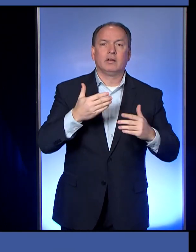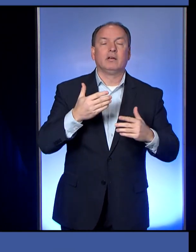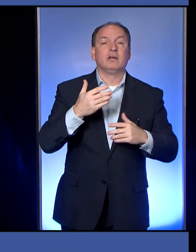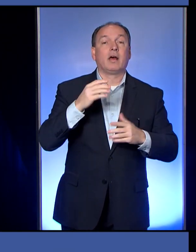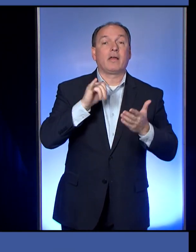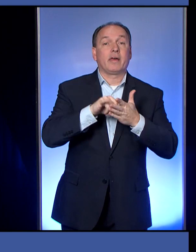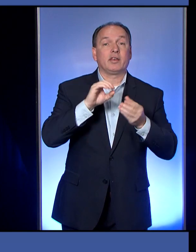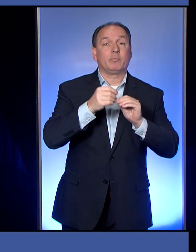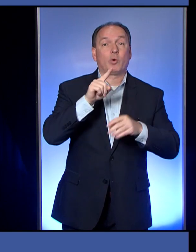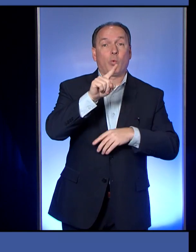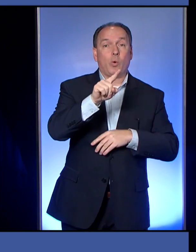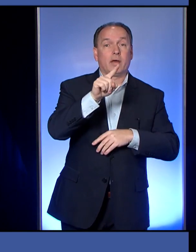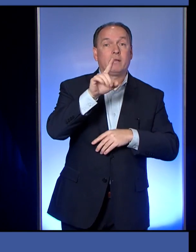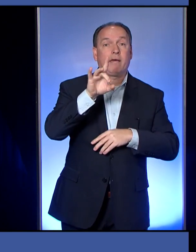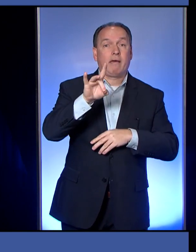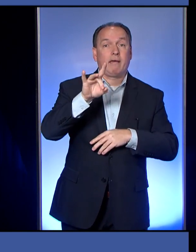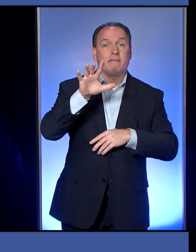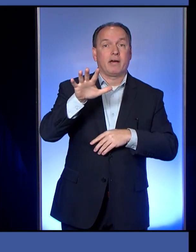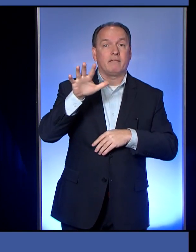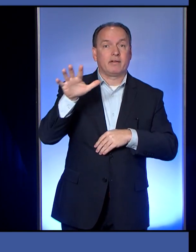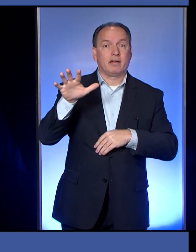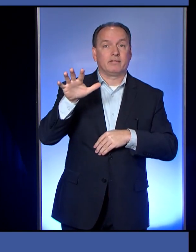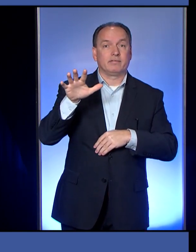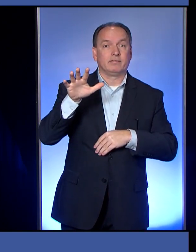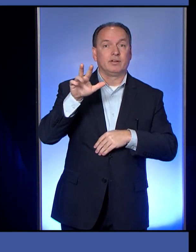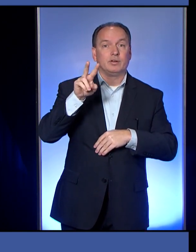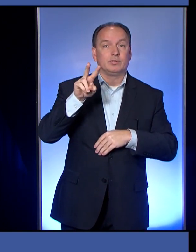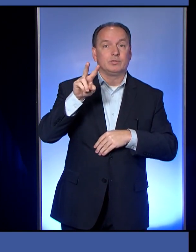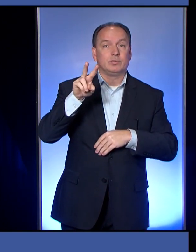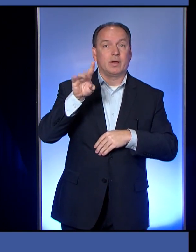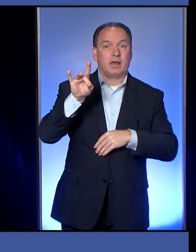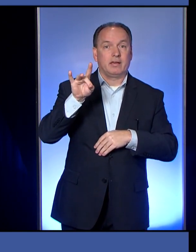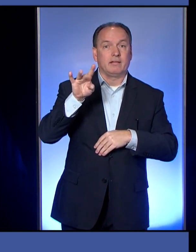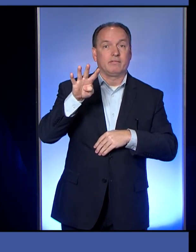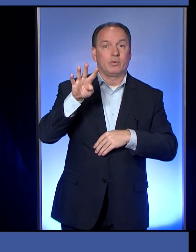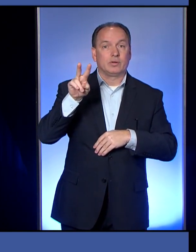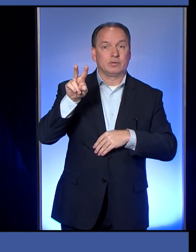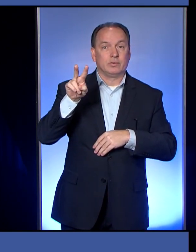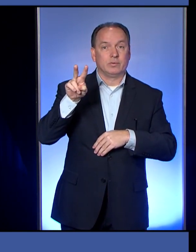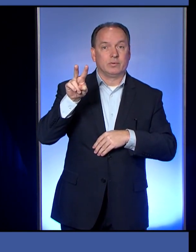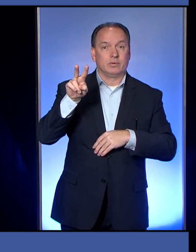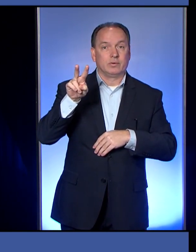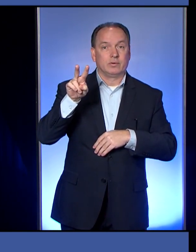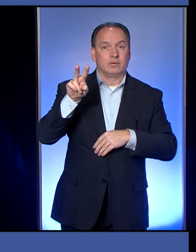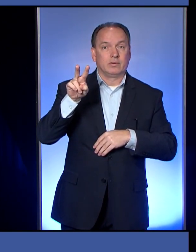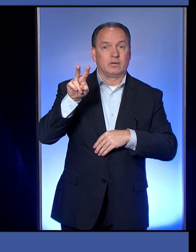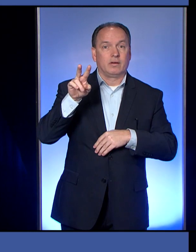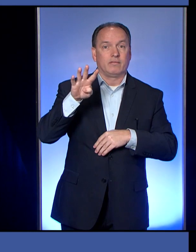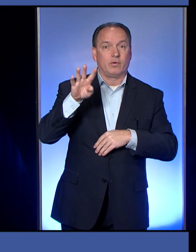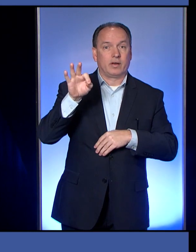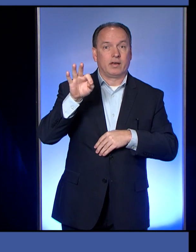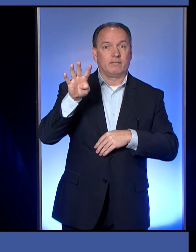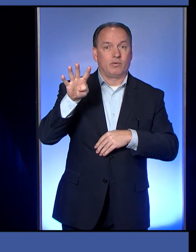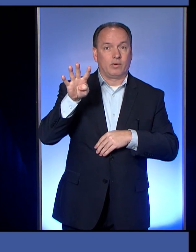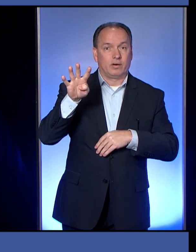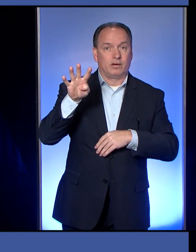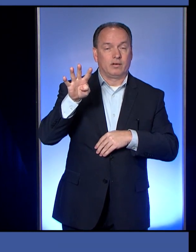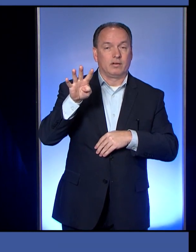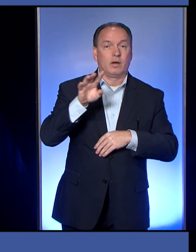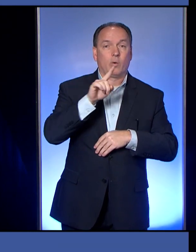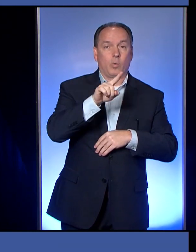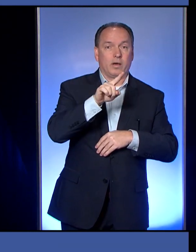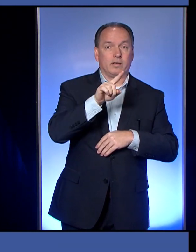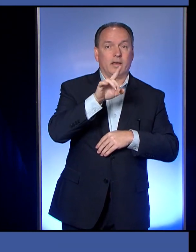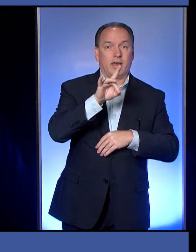is 1-855-2842-494. That's